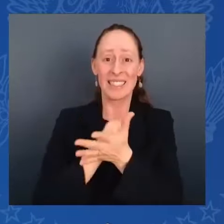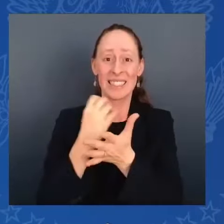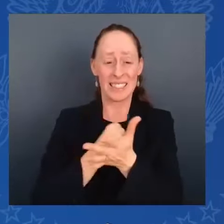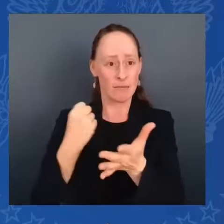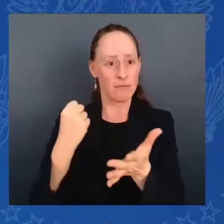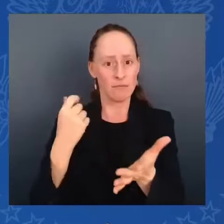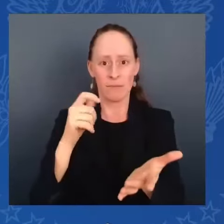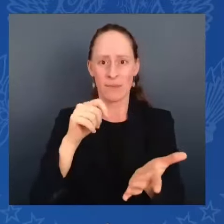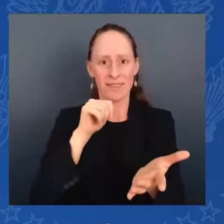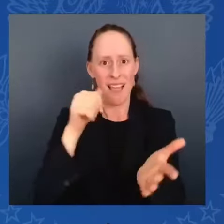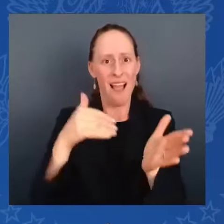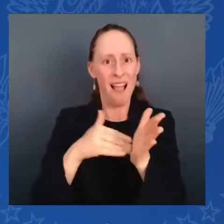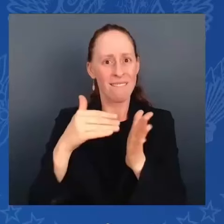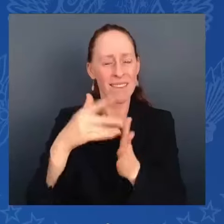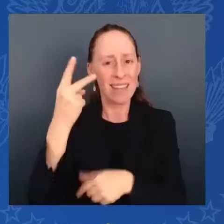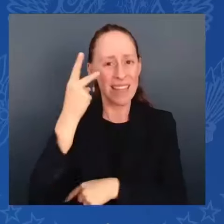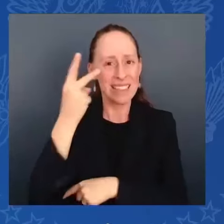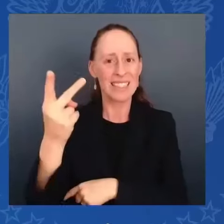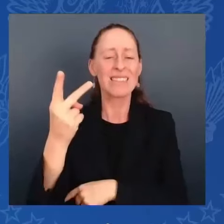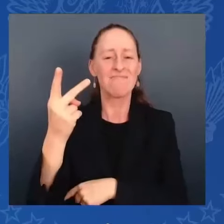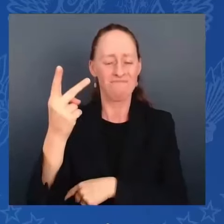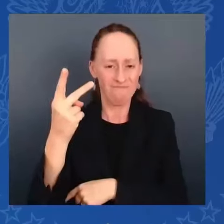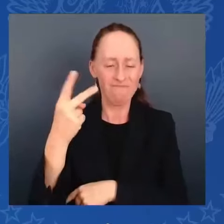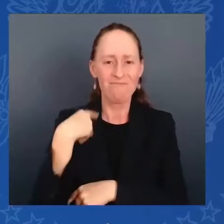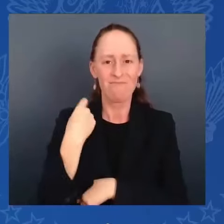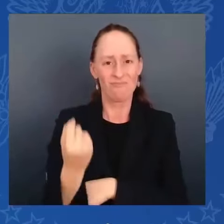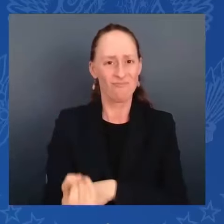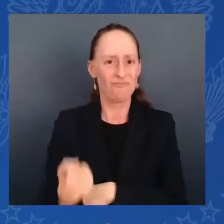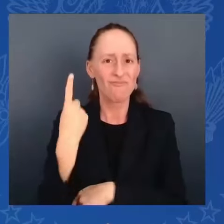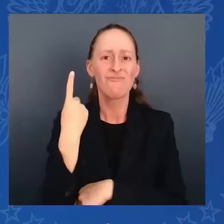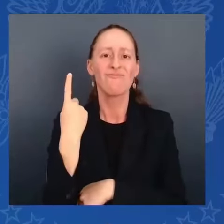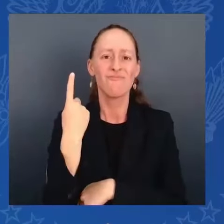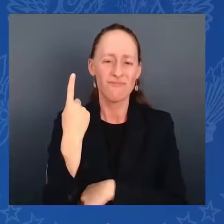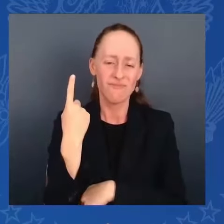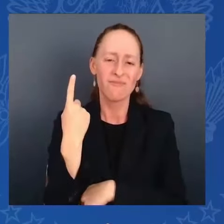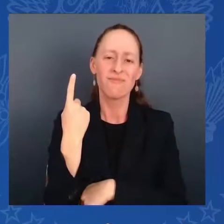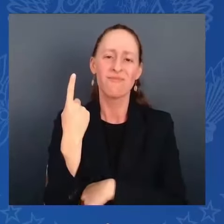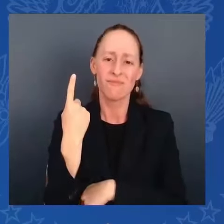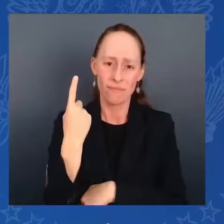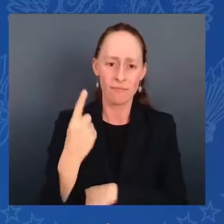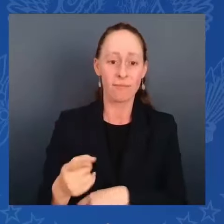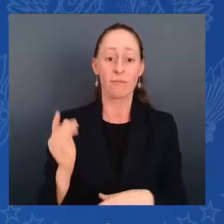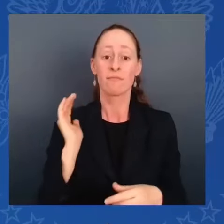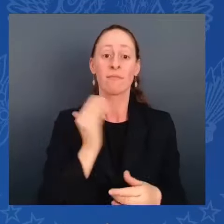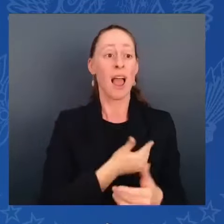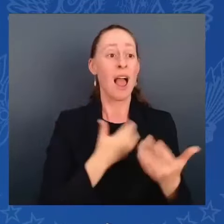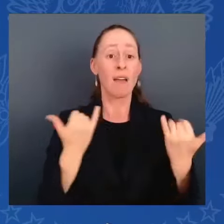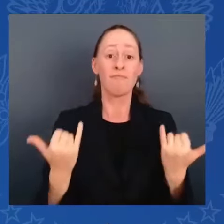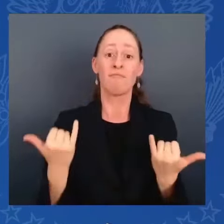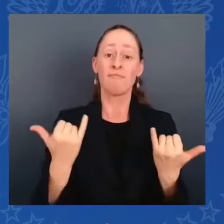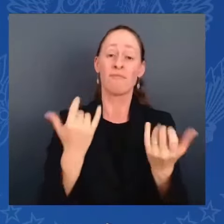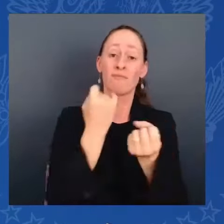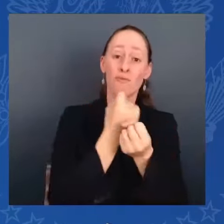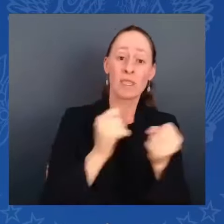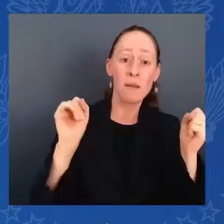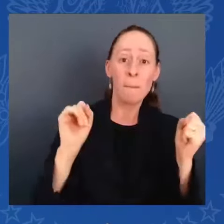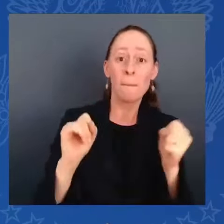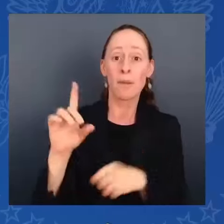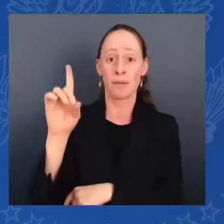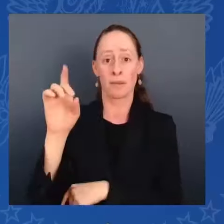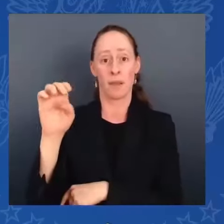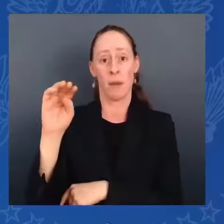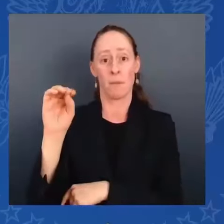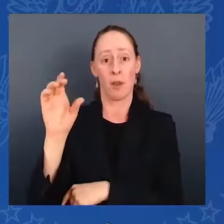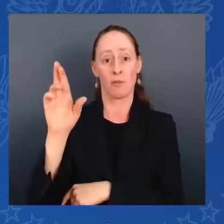our democracy, are only possible because of your service and sacrifice. As a military mom,